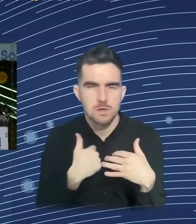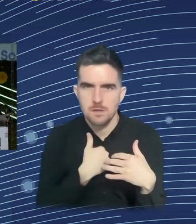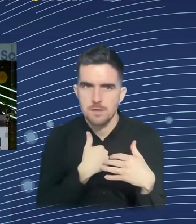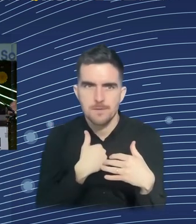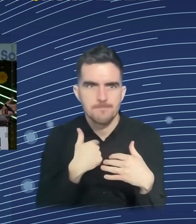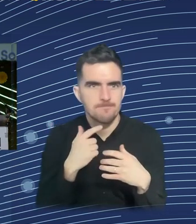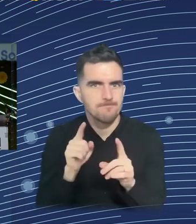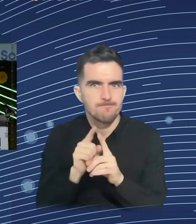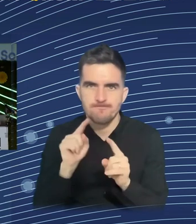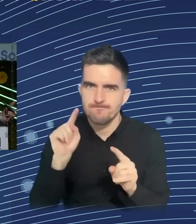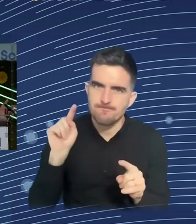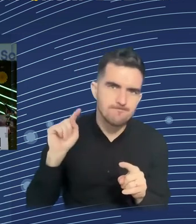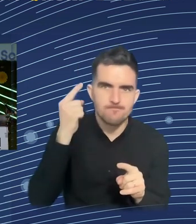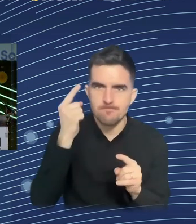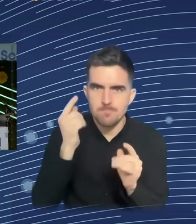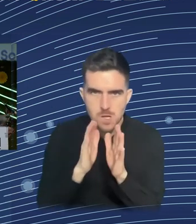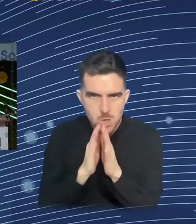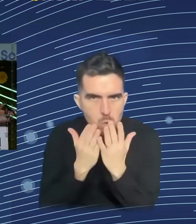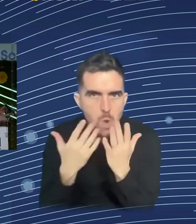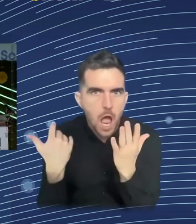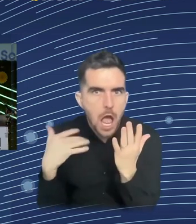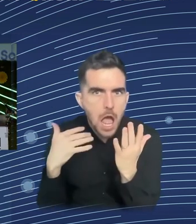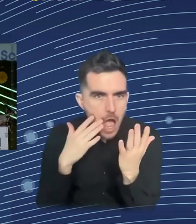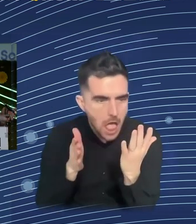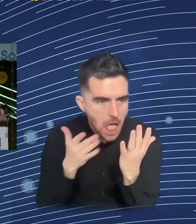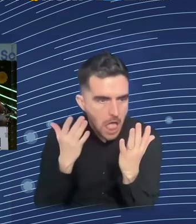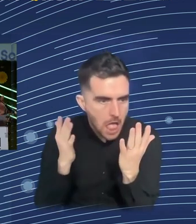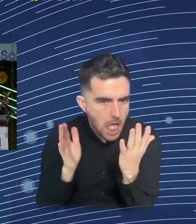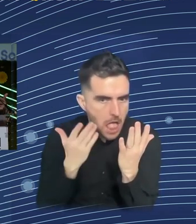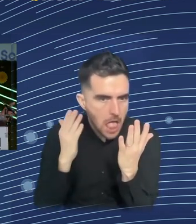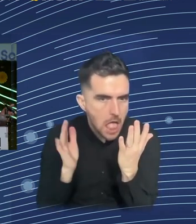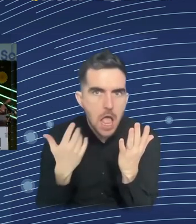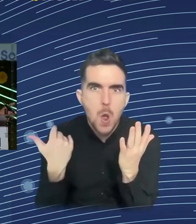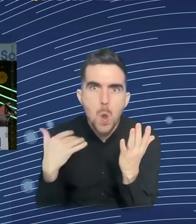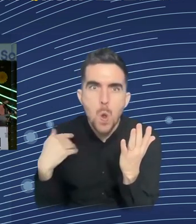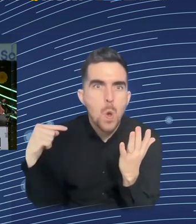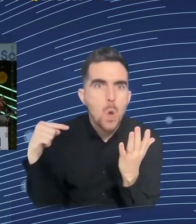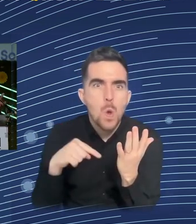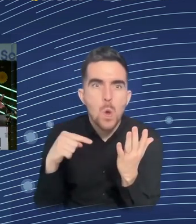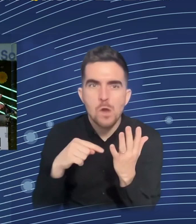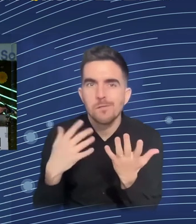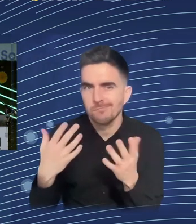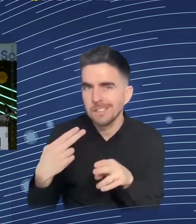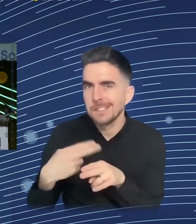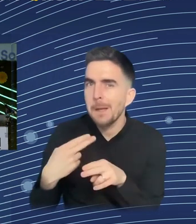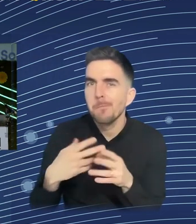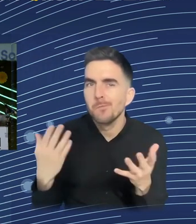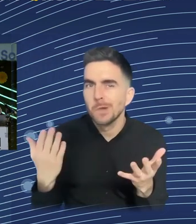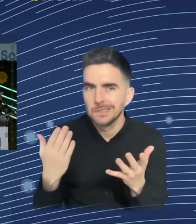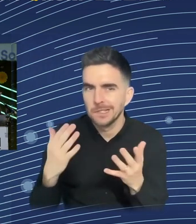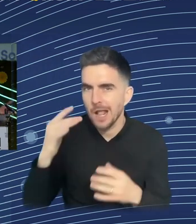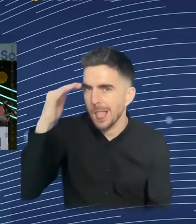has constant references to literature and all that. It's really like reading a storybook, but, of course, it's heavy economic theory.